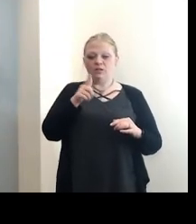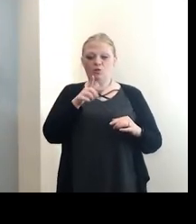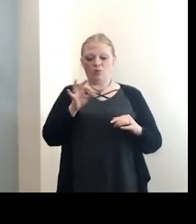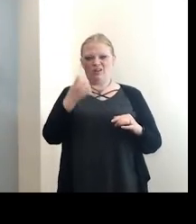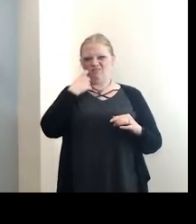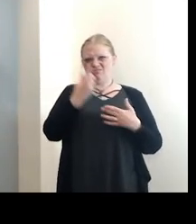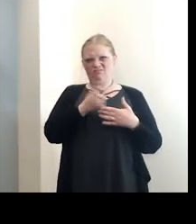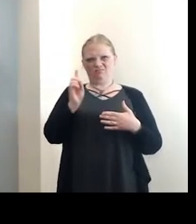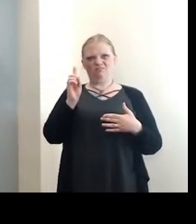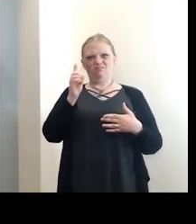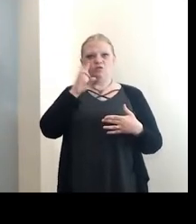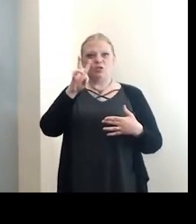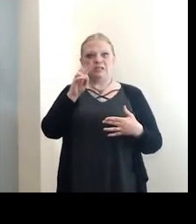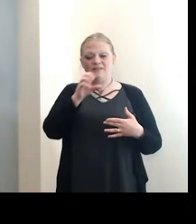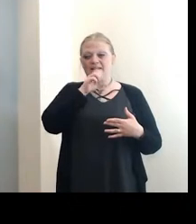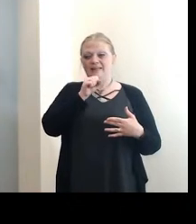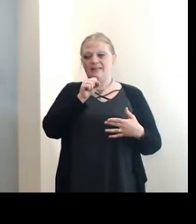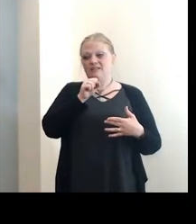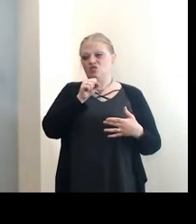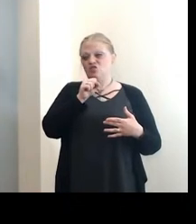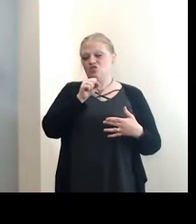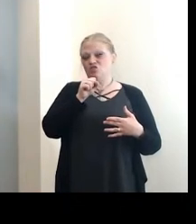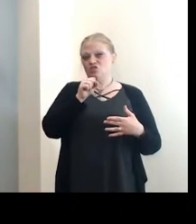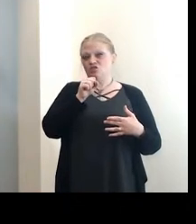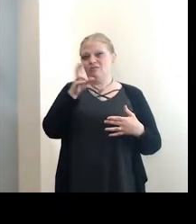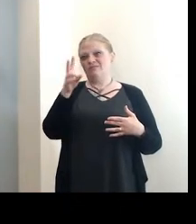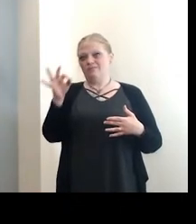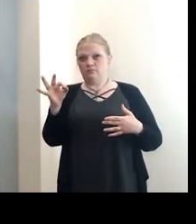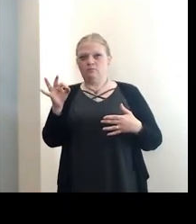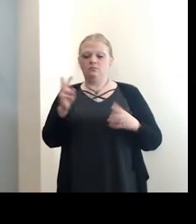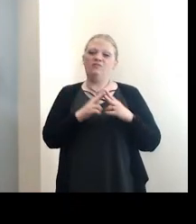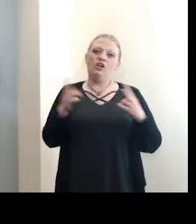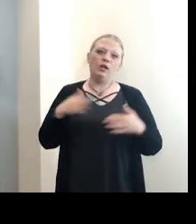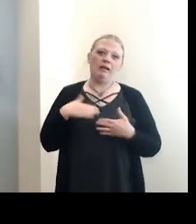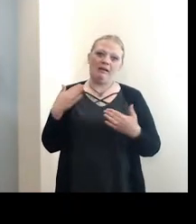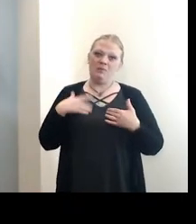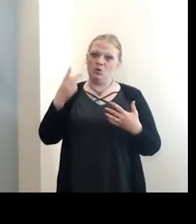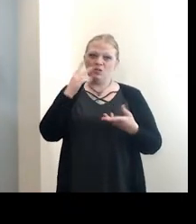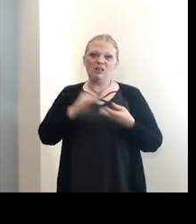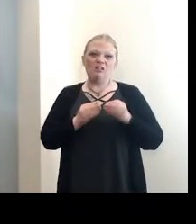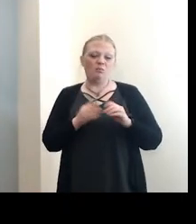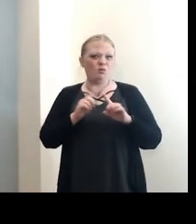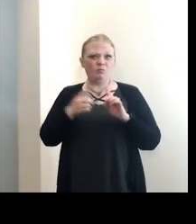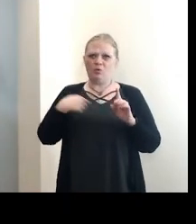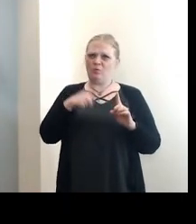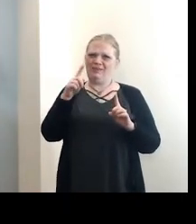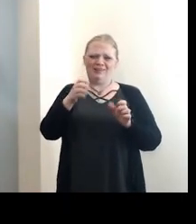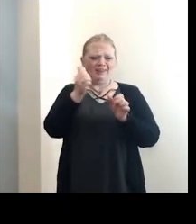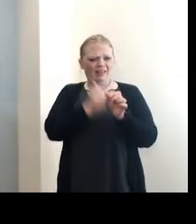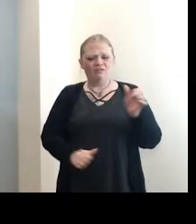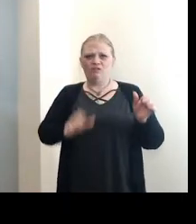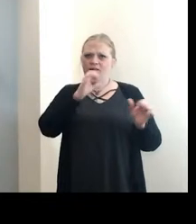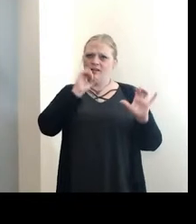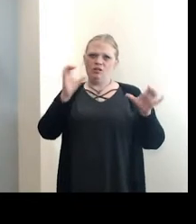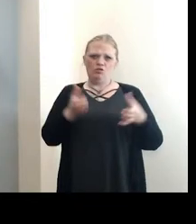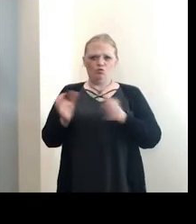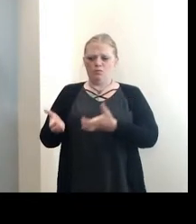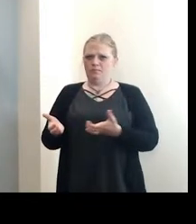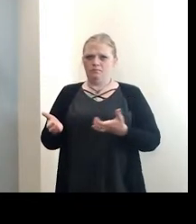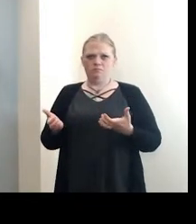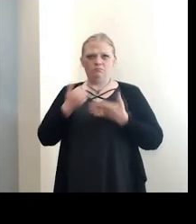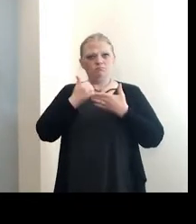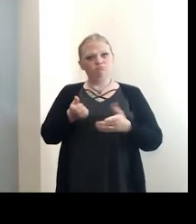week in the 70 to 79. So we're very happy to see those numbers, but we need every age group to make a difference